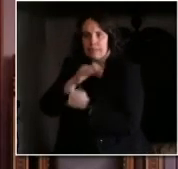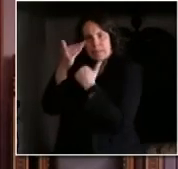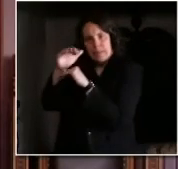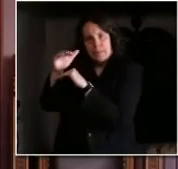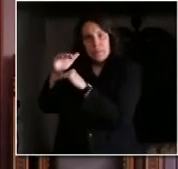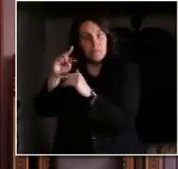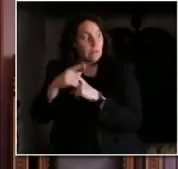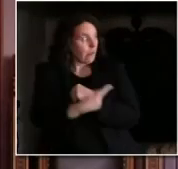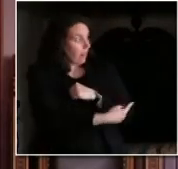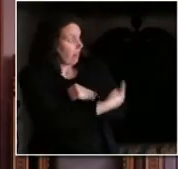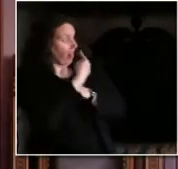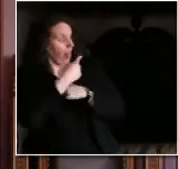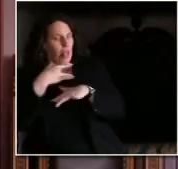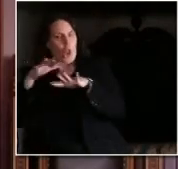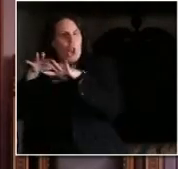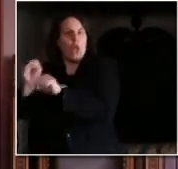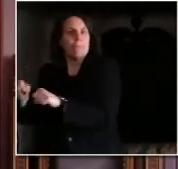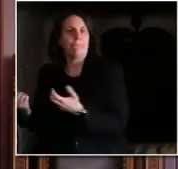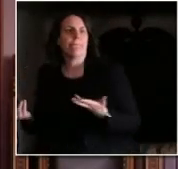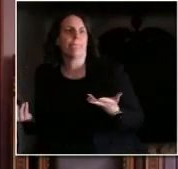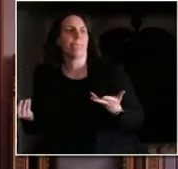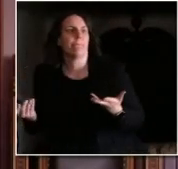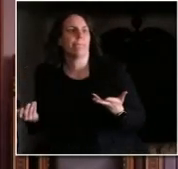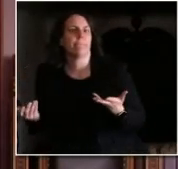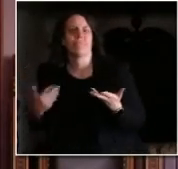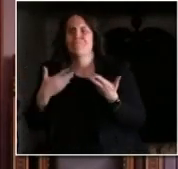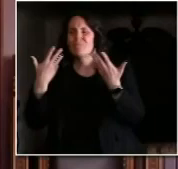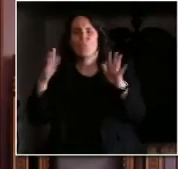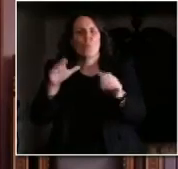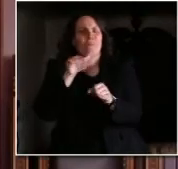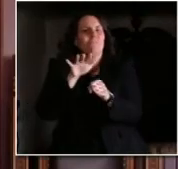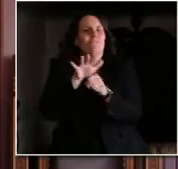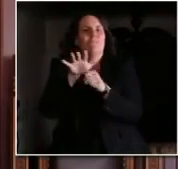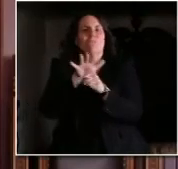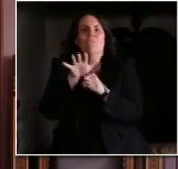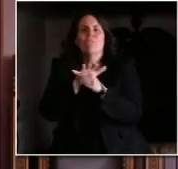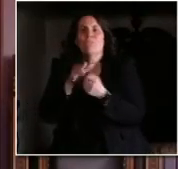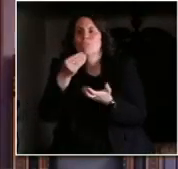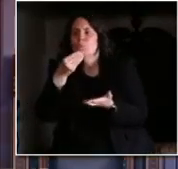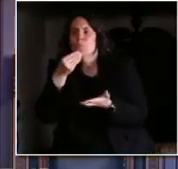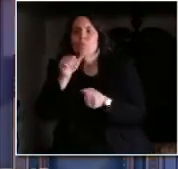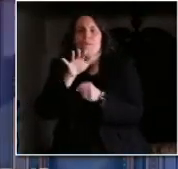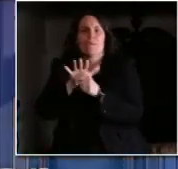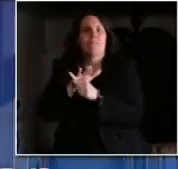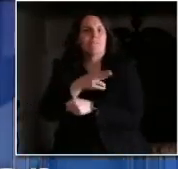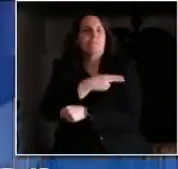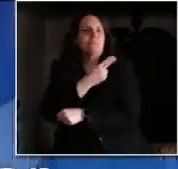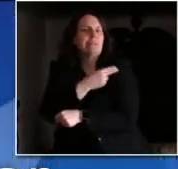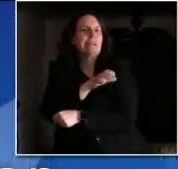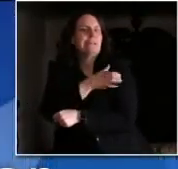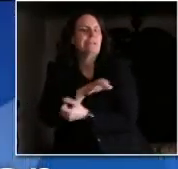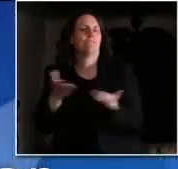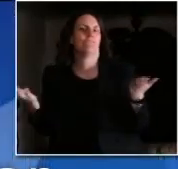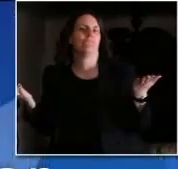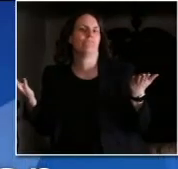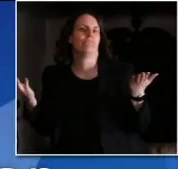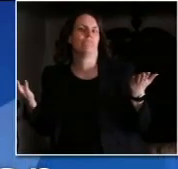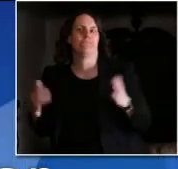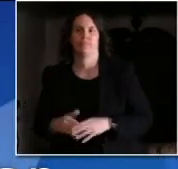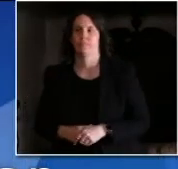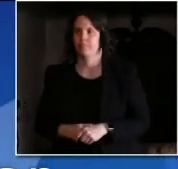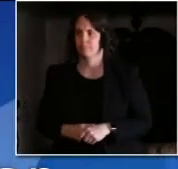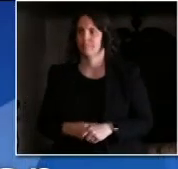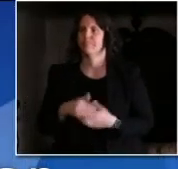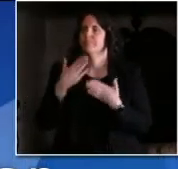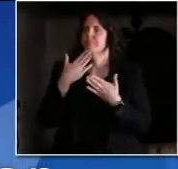state that has few resources to spare thank you Ben now to Addy Bink from WFRV in Green Bay